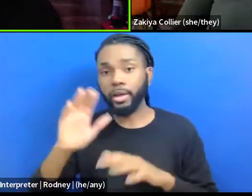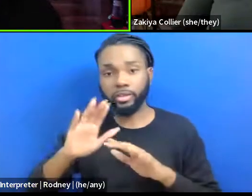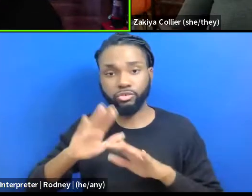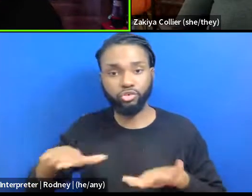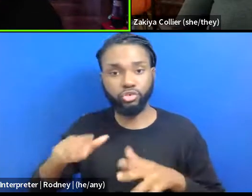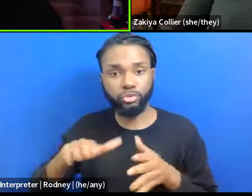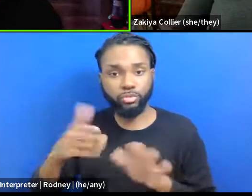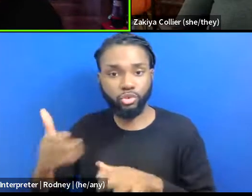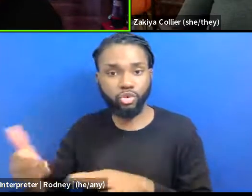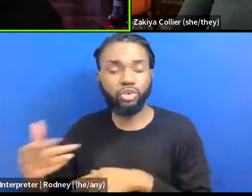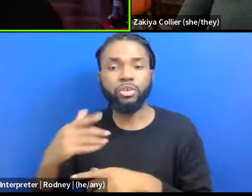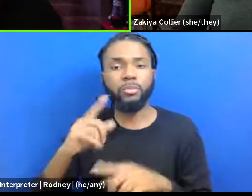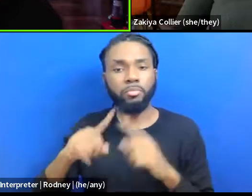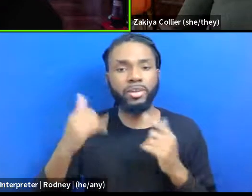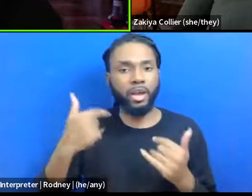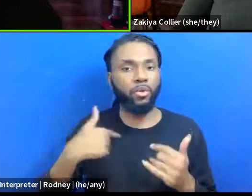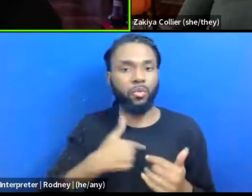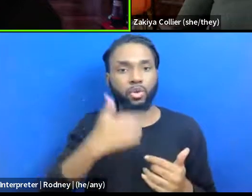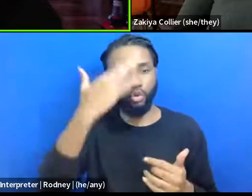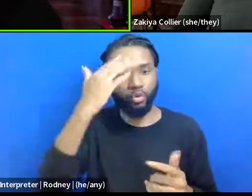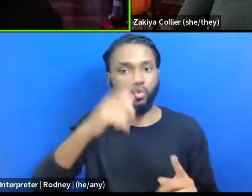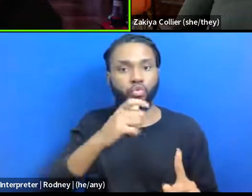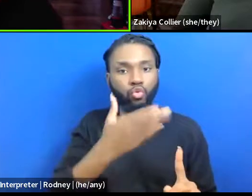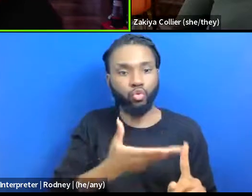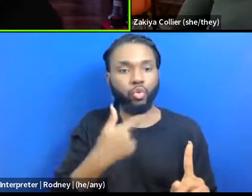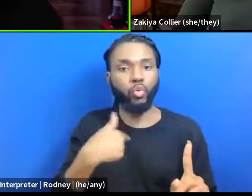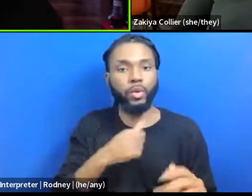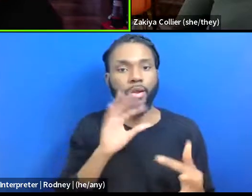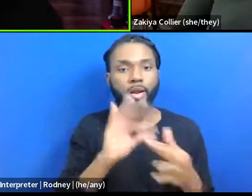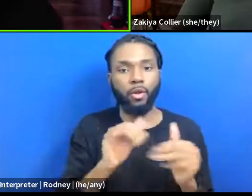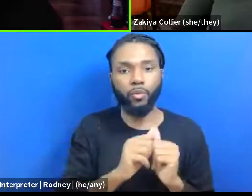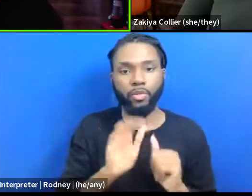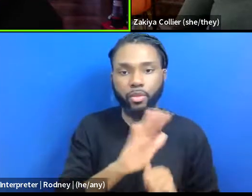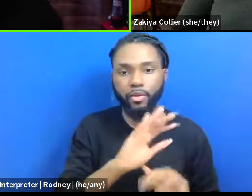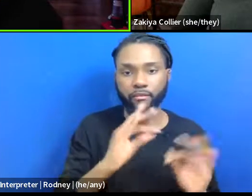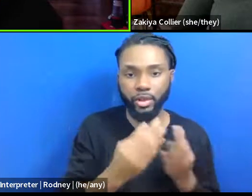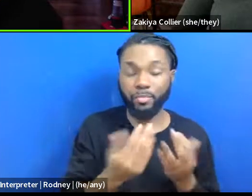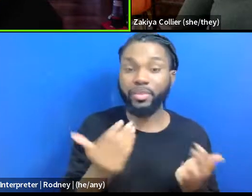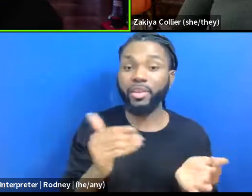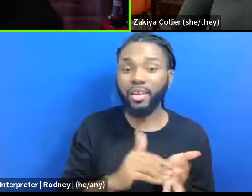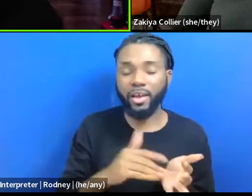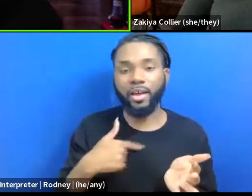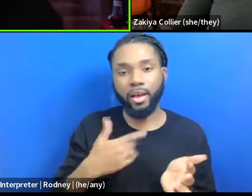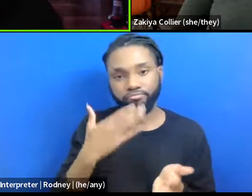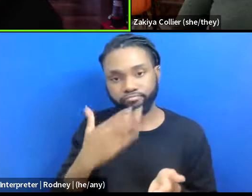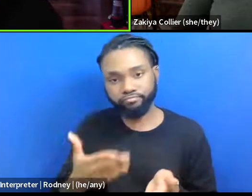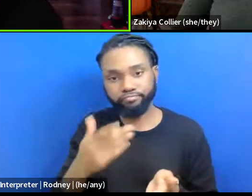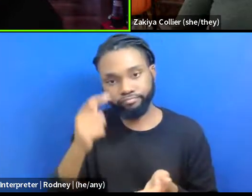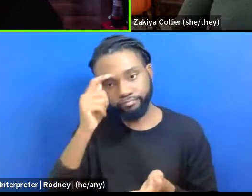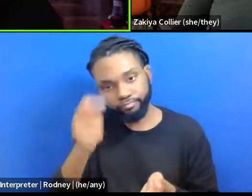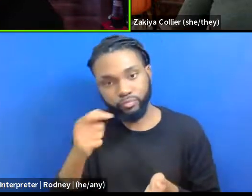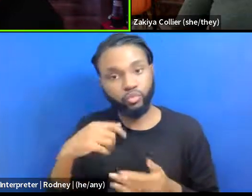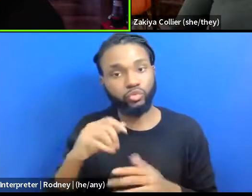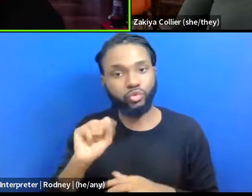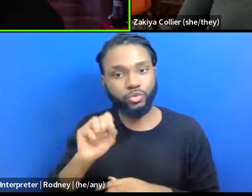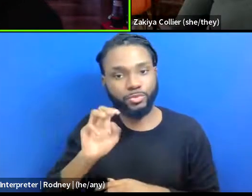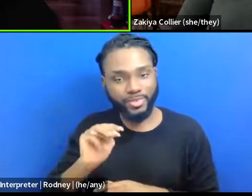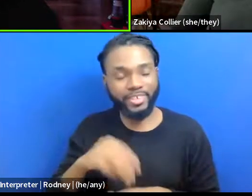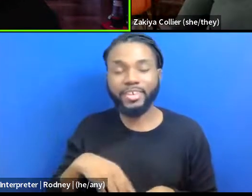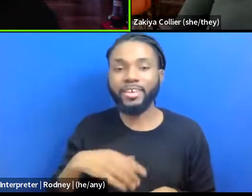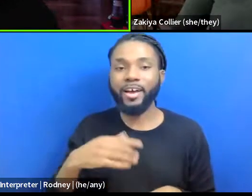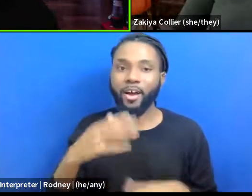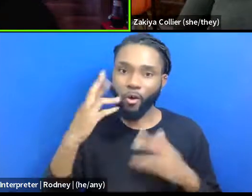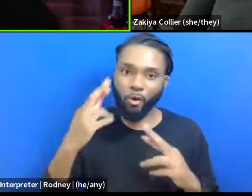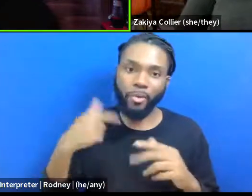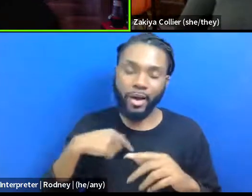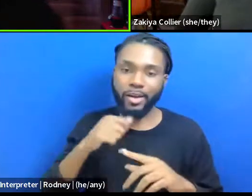who they were. We connected with their families. And again, I attribute that to social media. So, just, I hope I